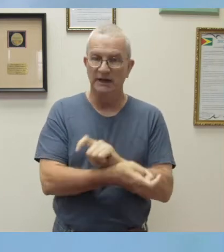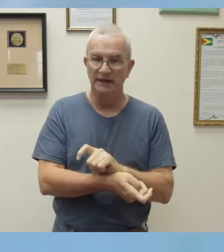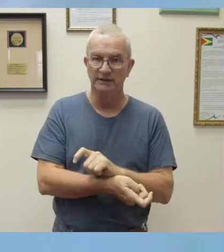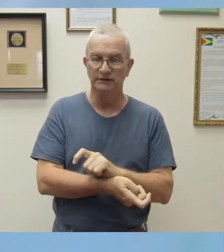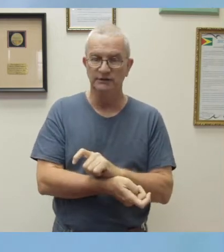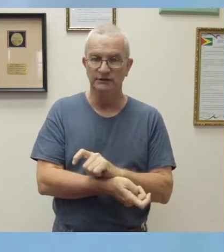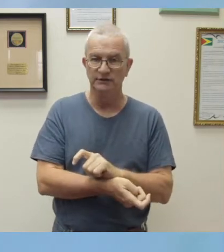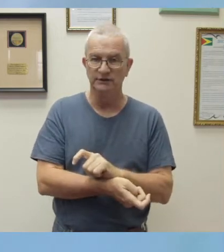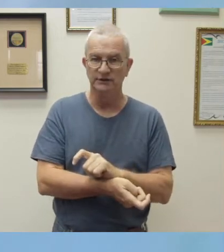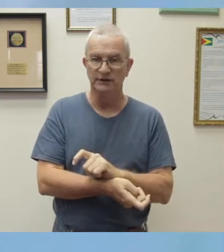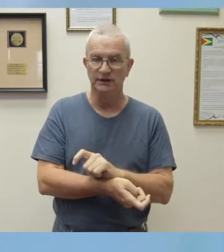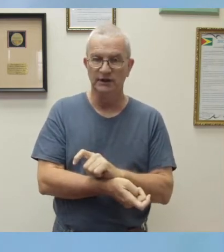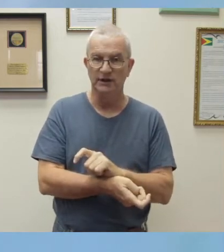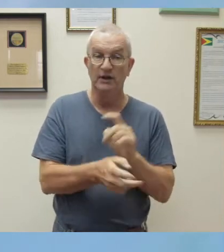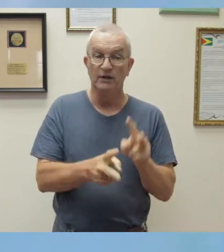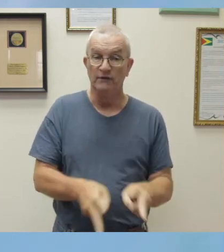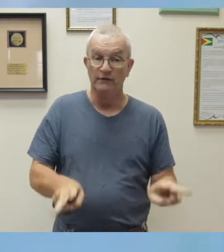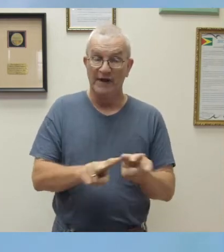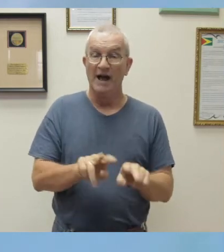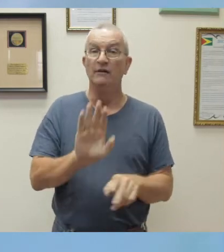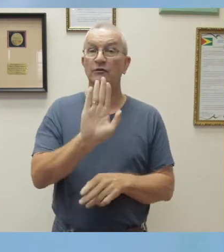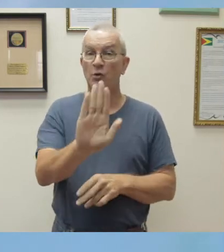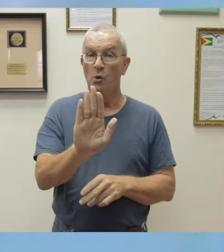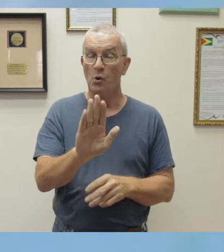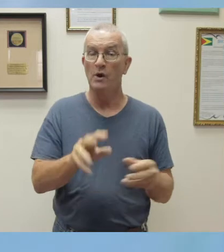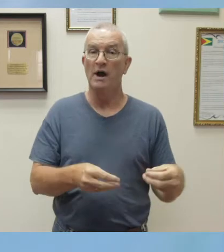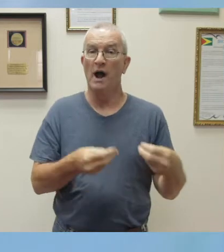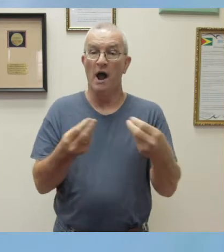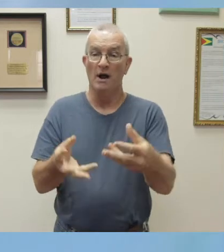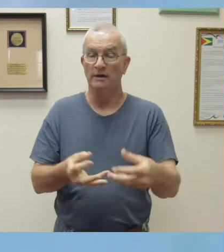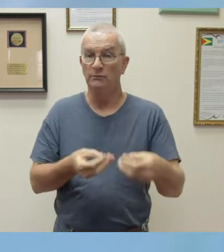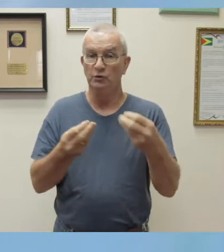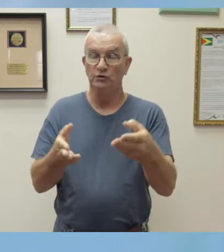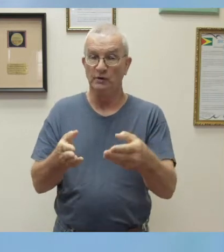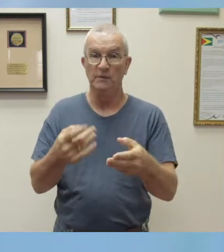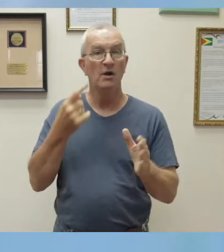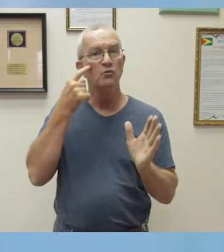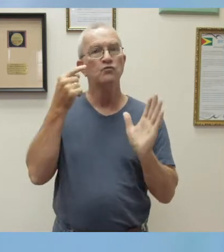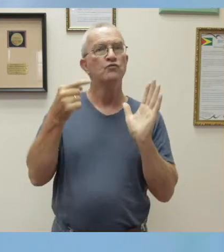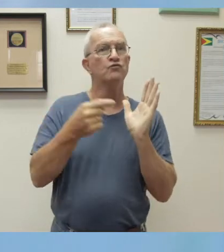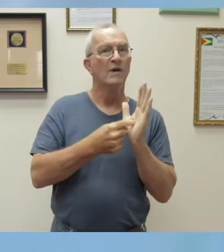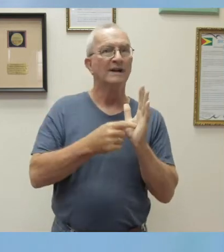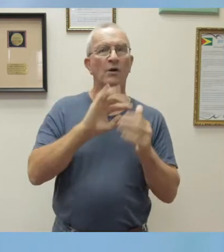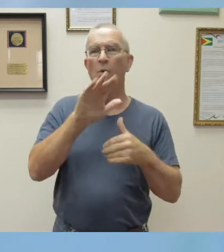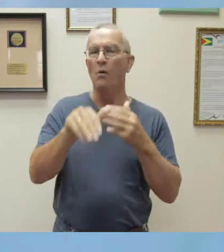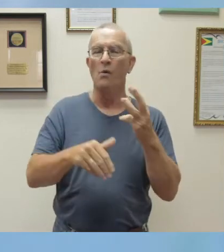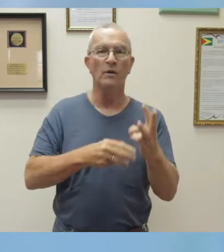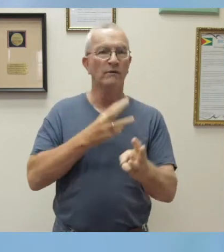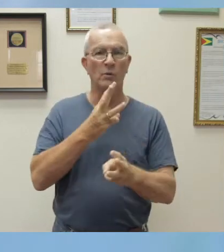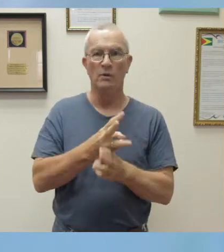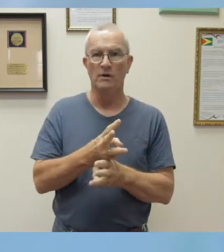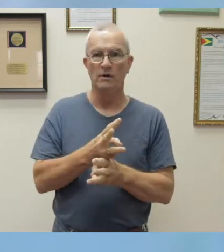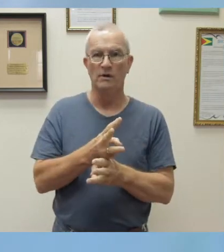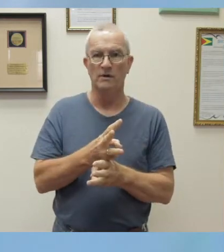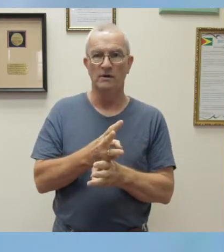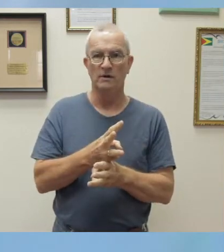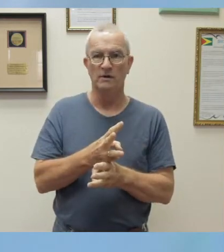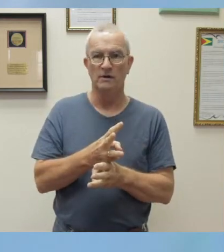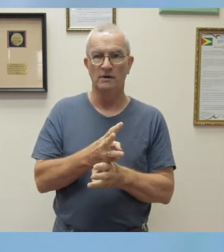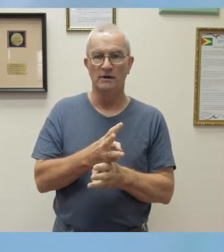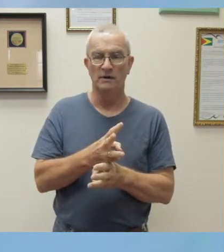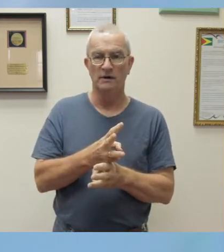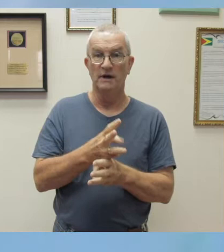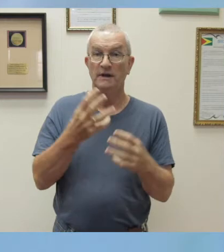contribution has been recognized globally. This is the power or